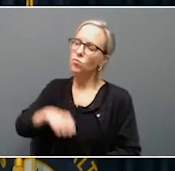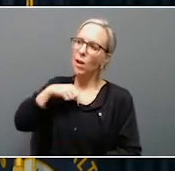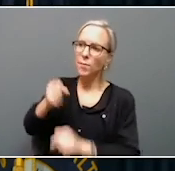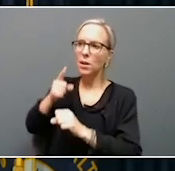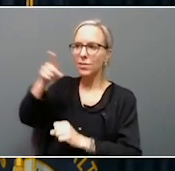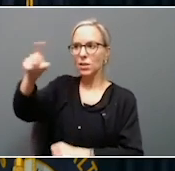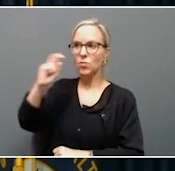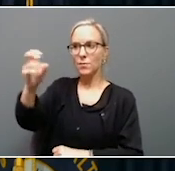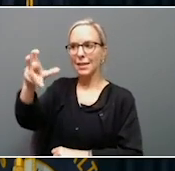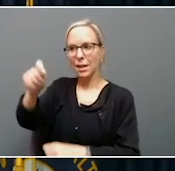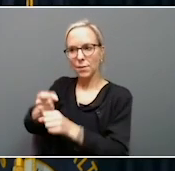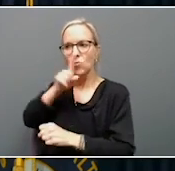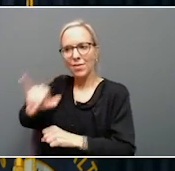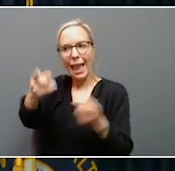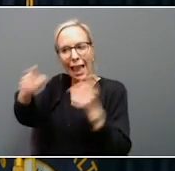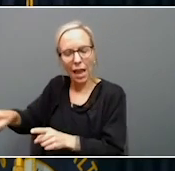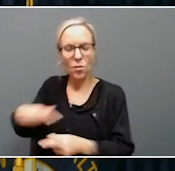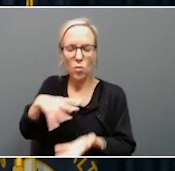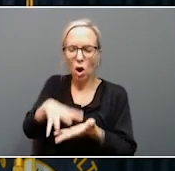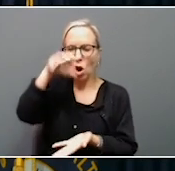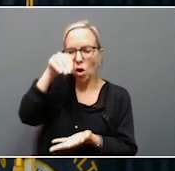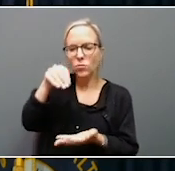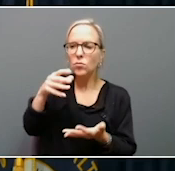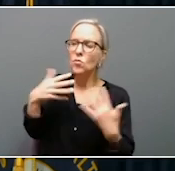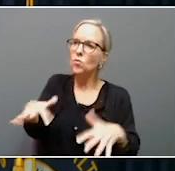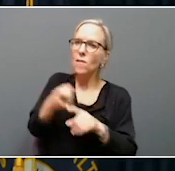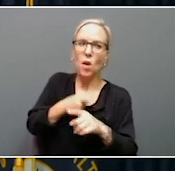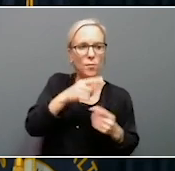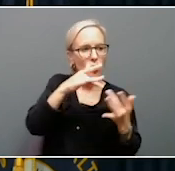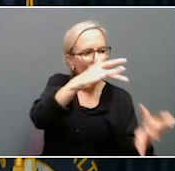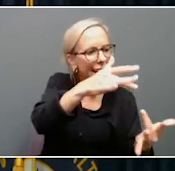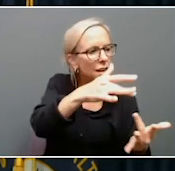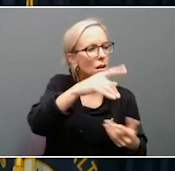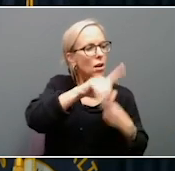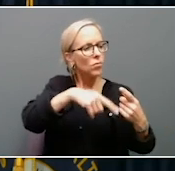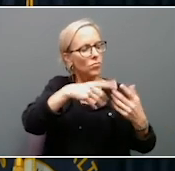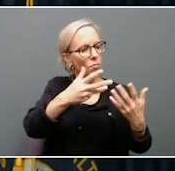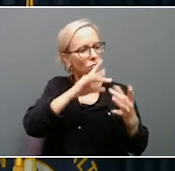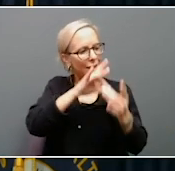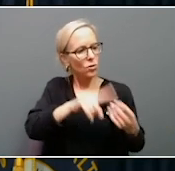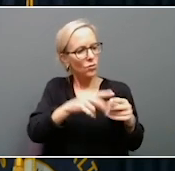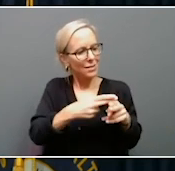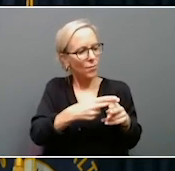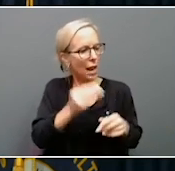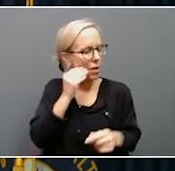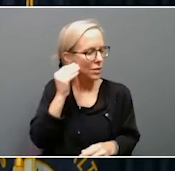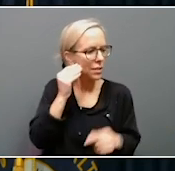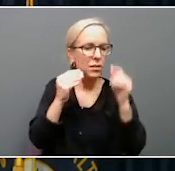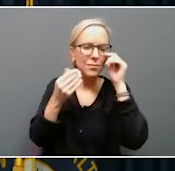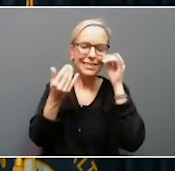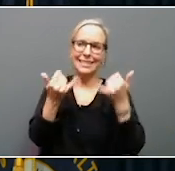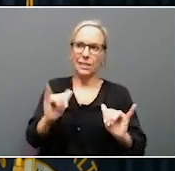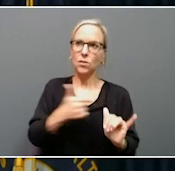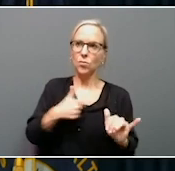Certainly, we learned a lot between the tornadoes and the floods about temporary housing, but there's still more that we can learn